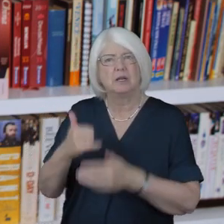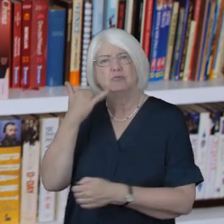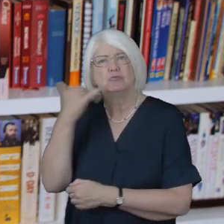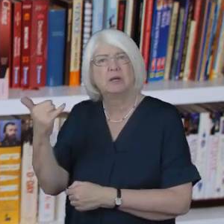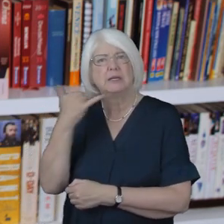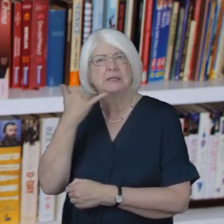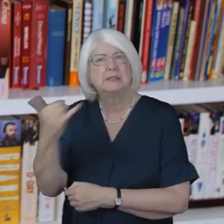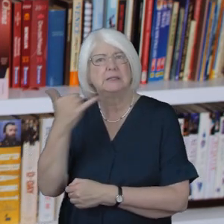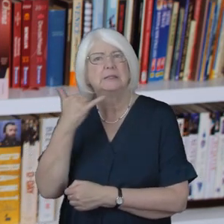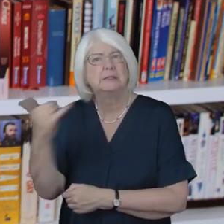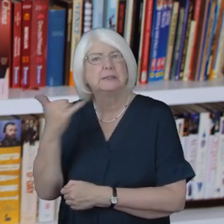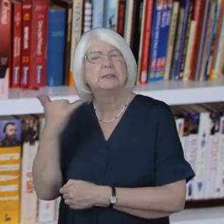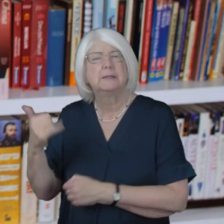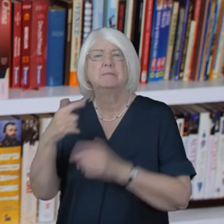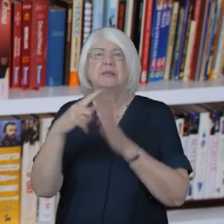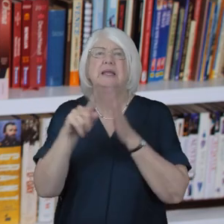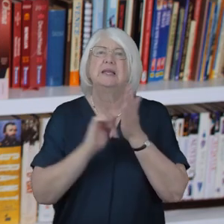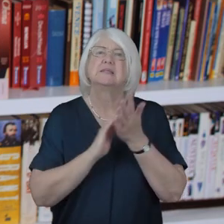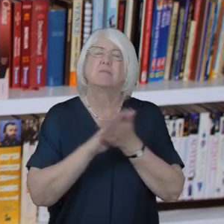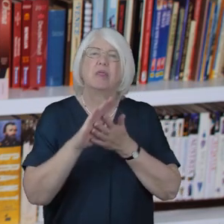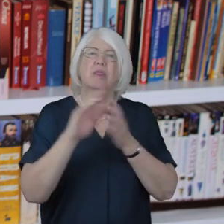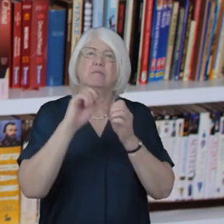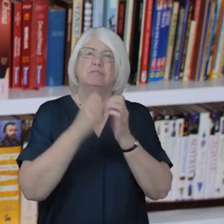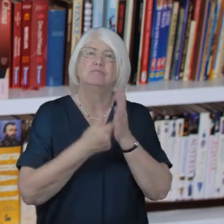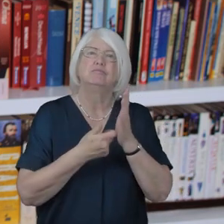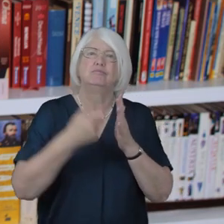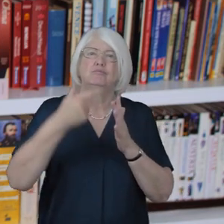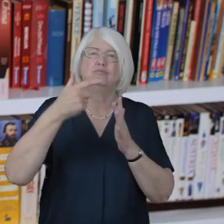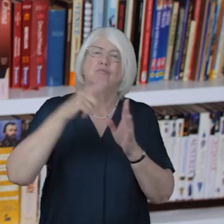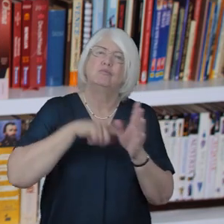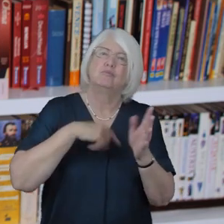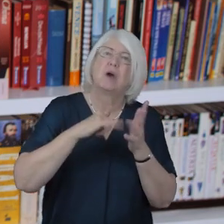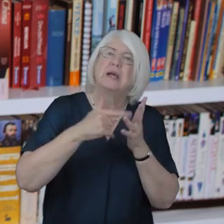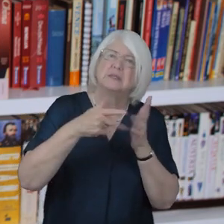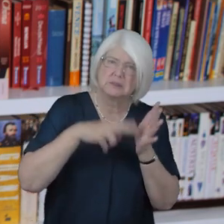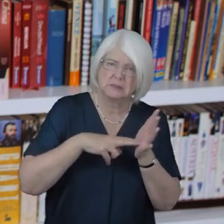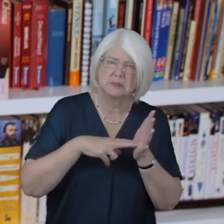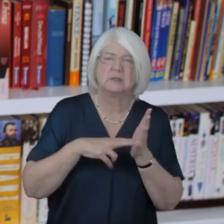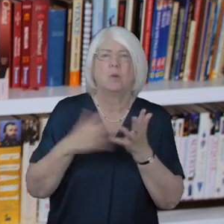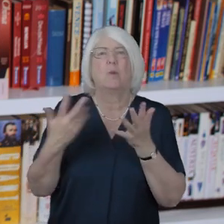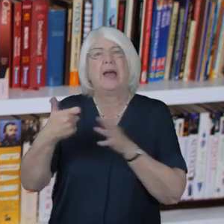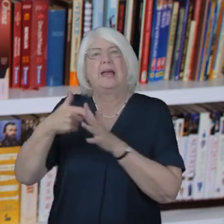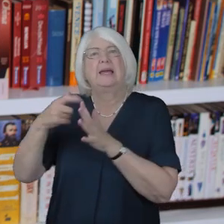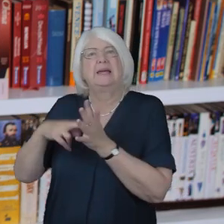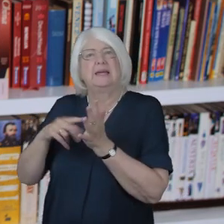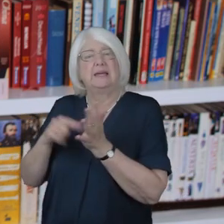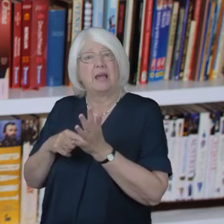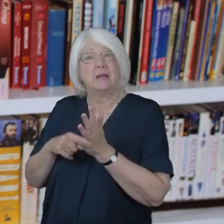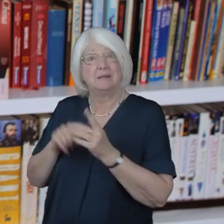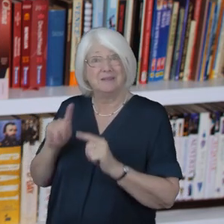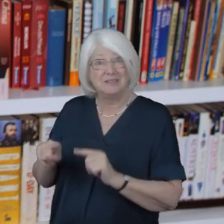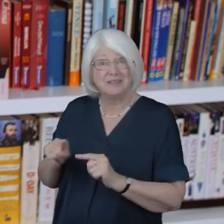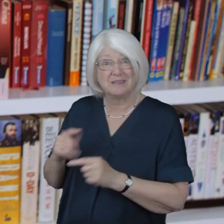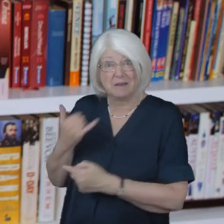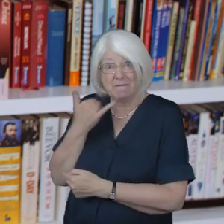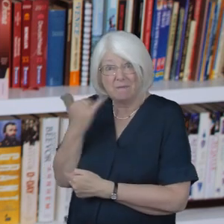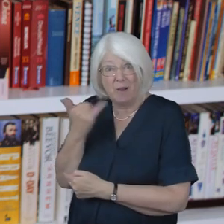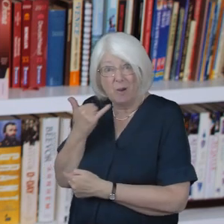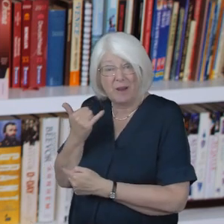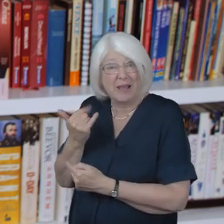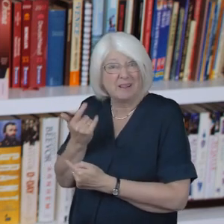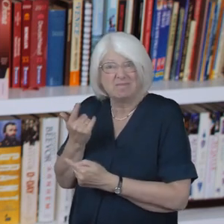Elizabeth Bryson in Maidstone in Kent conducts a mini service with one person after another on the phone